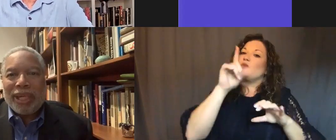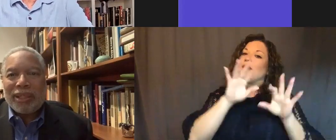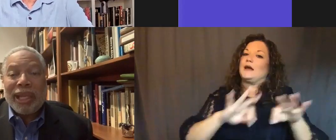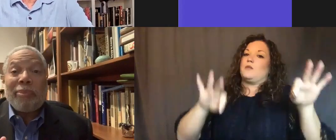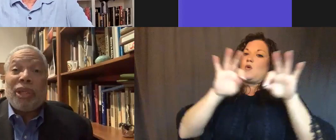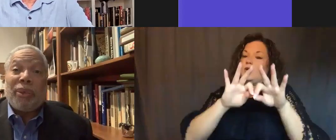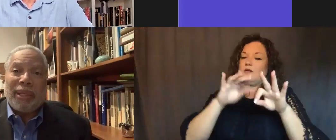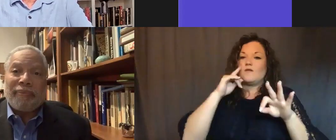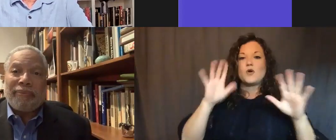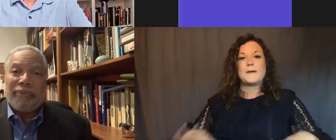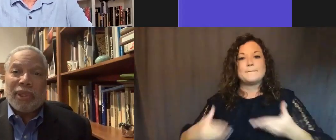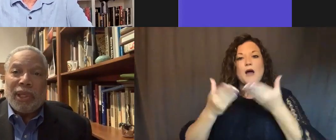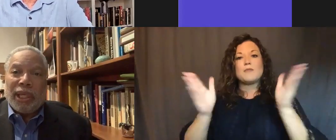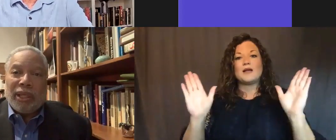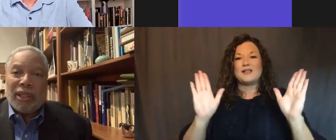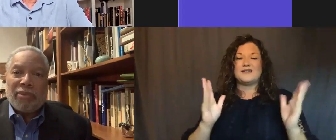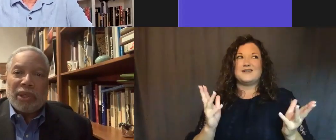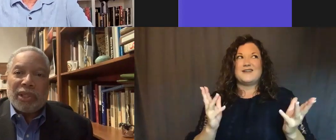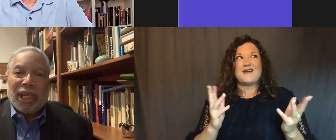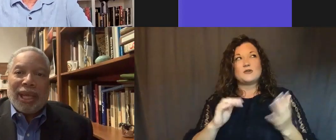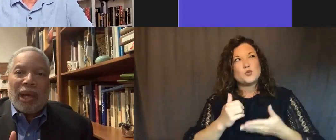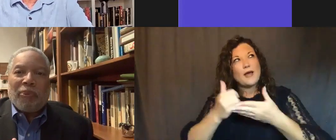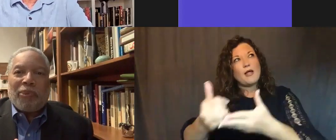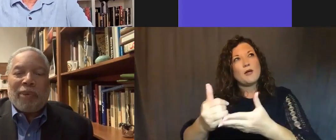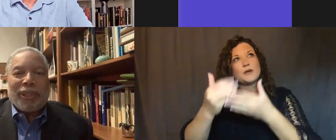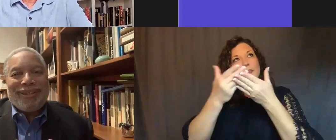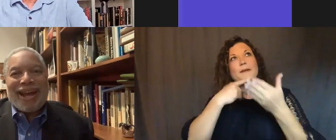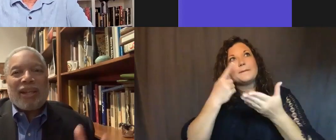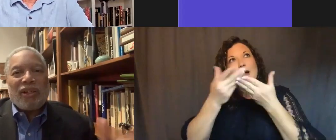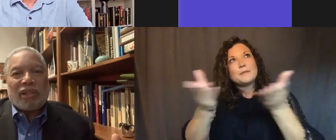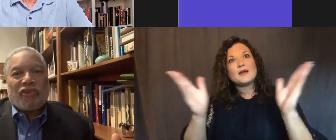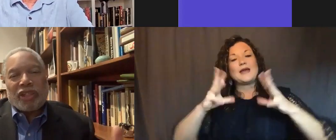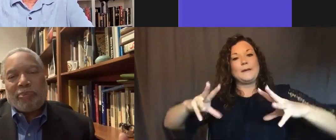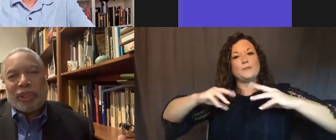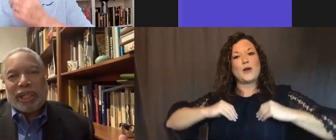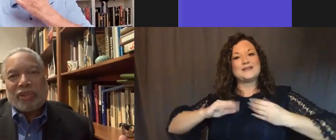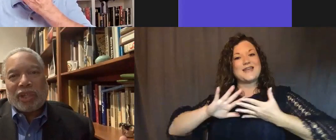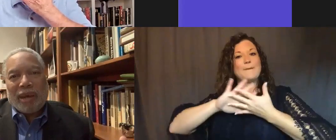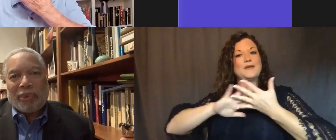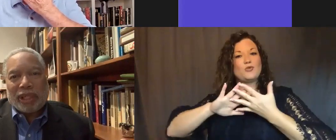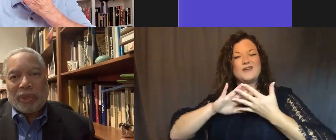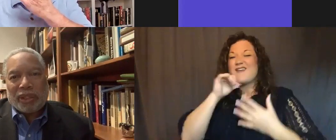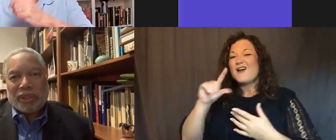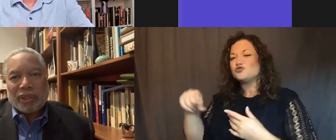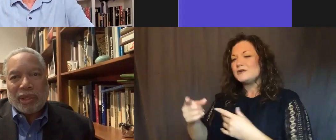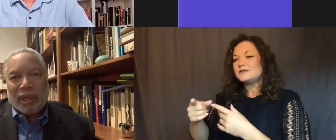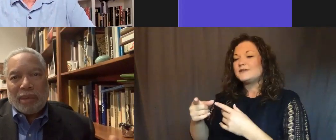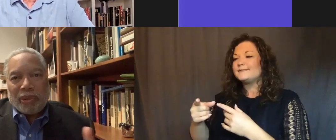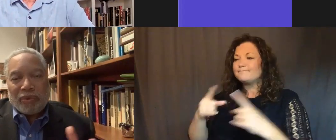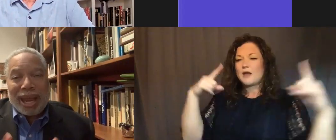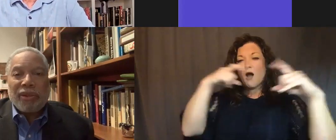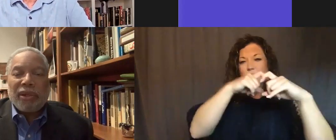embrace ambiguity? In other words, help the public not look for simple answers to complex questions,